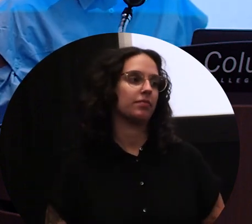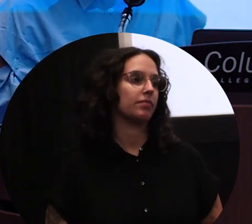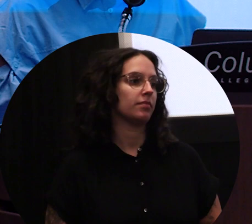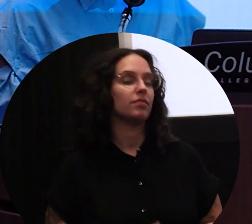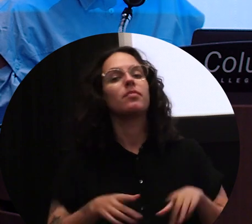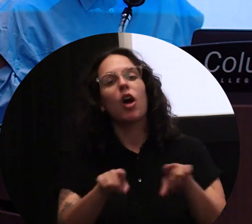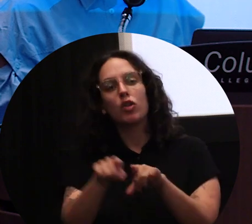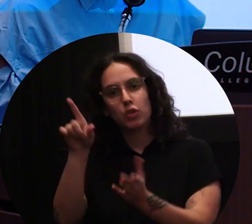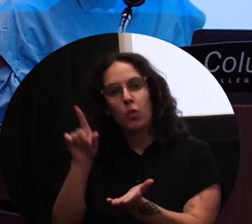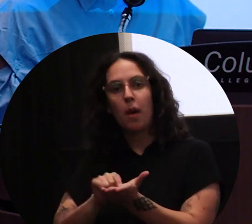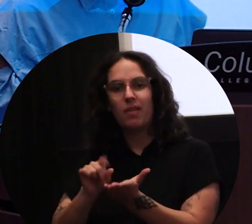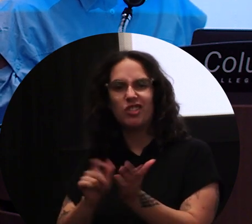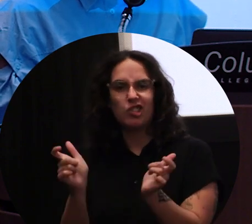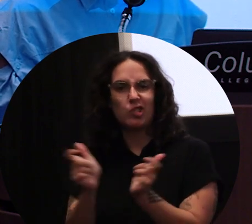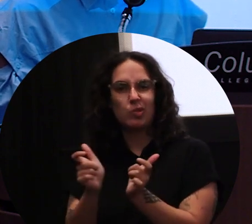Also published by small editions.